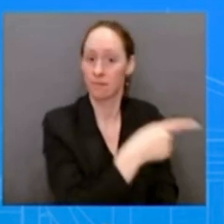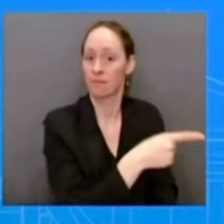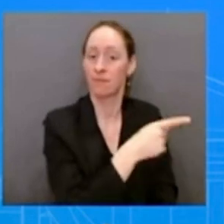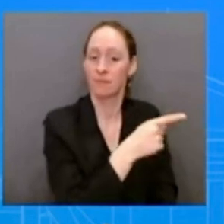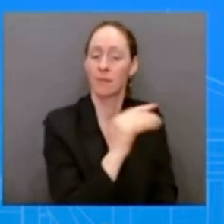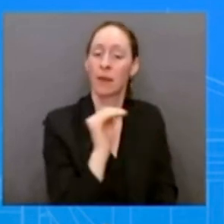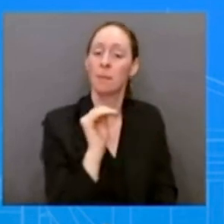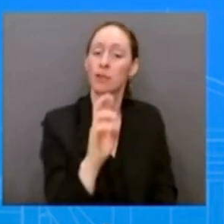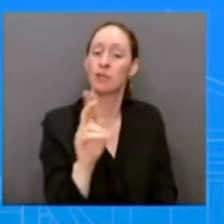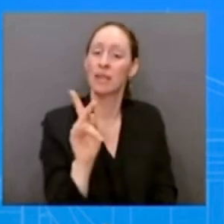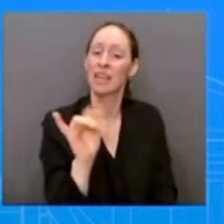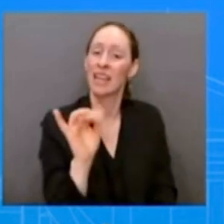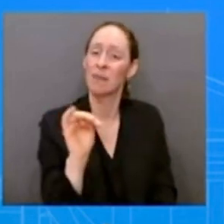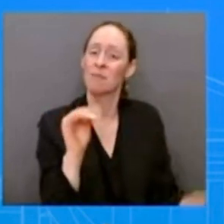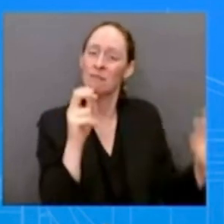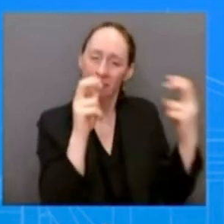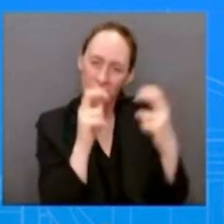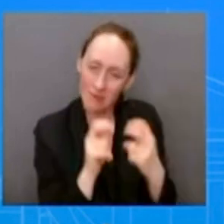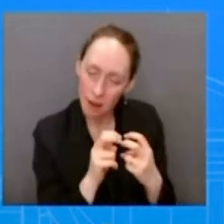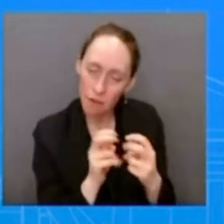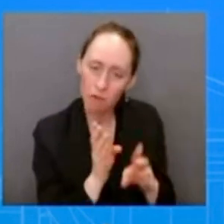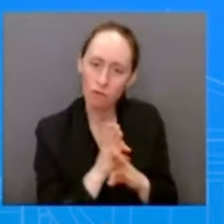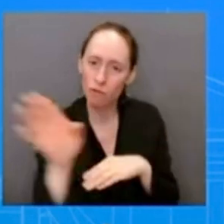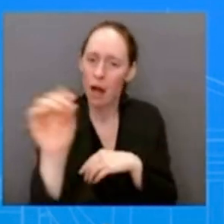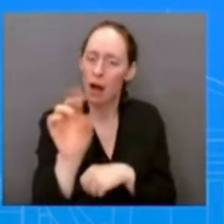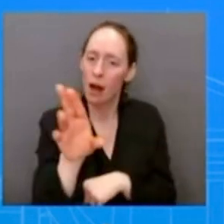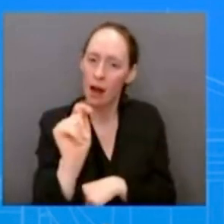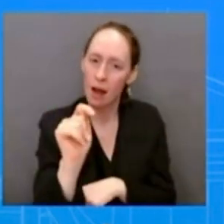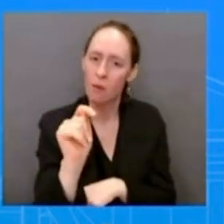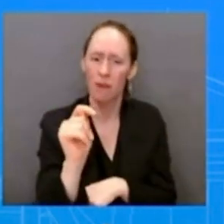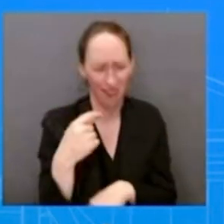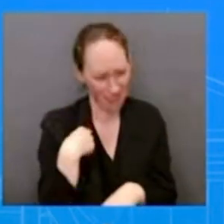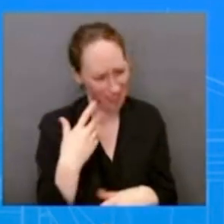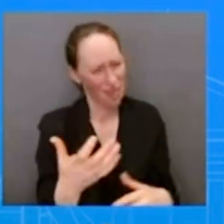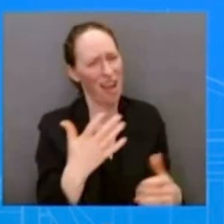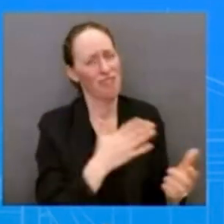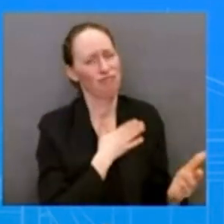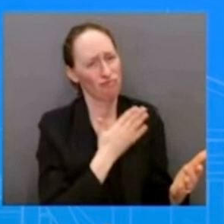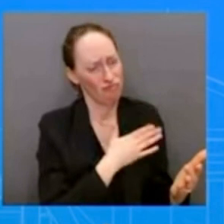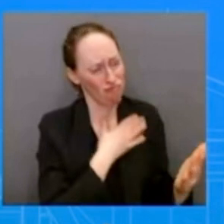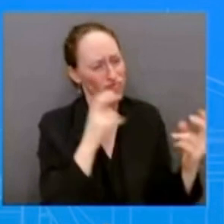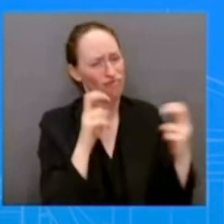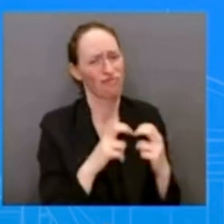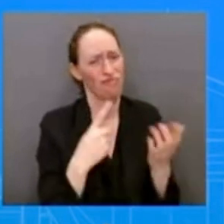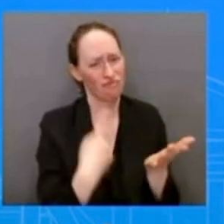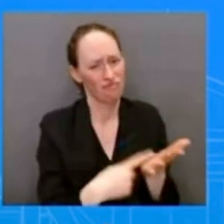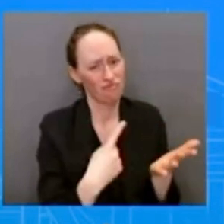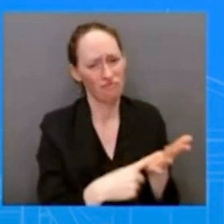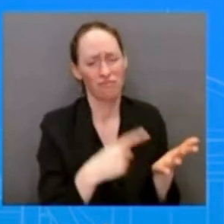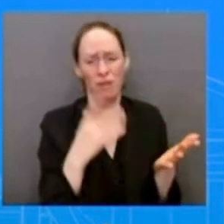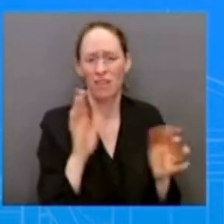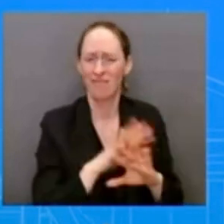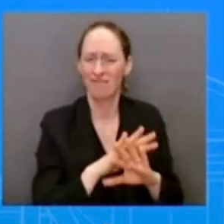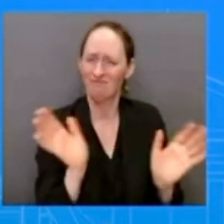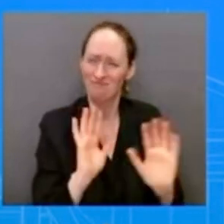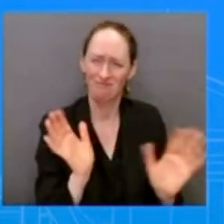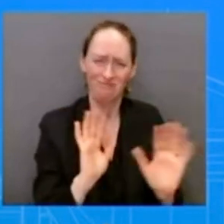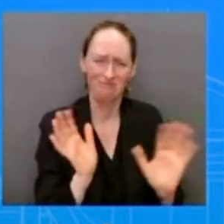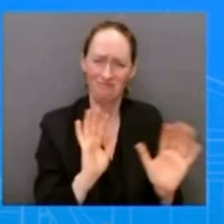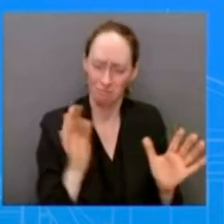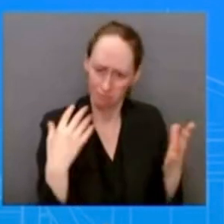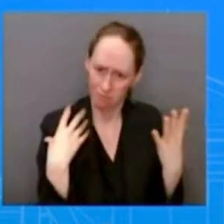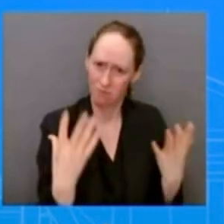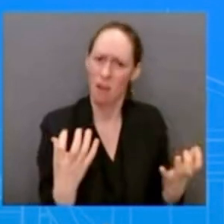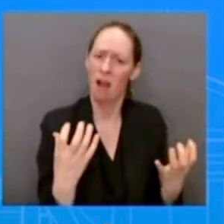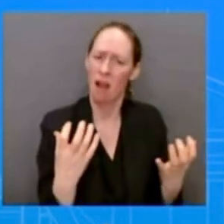clear i don't know how many times willing to sit down without precondition to talk about de-escalation of tensions and denuclear denuclearization of the